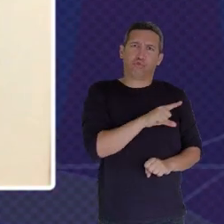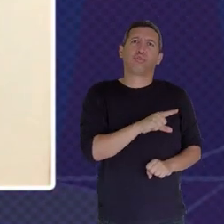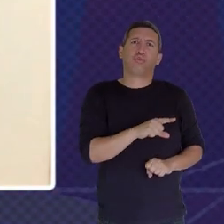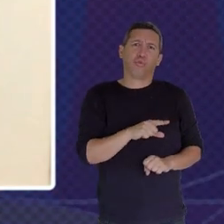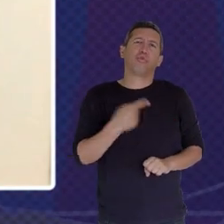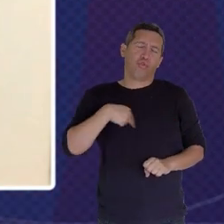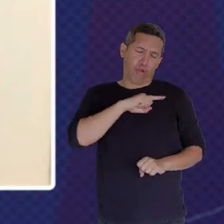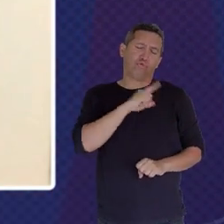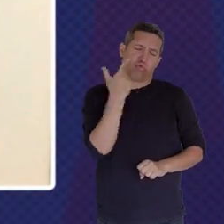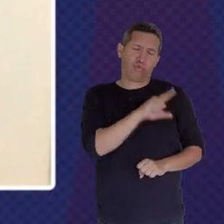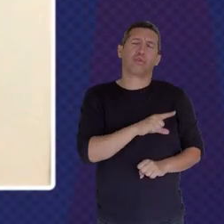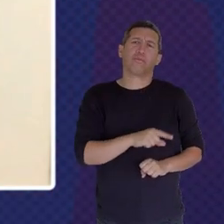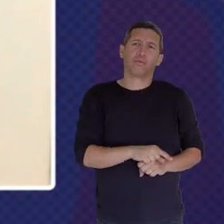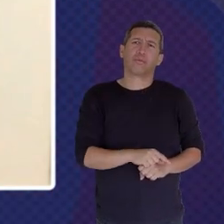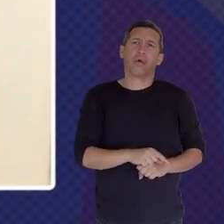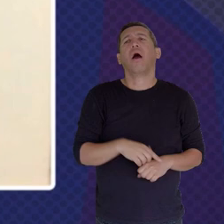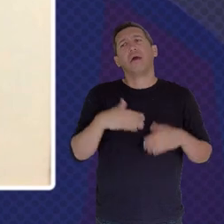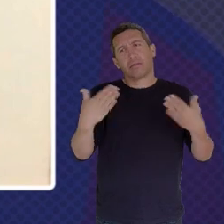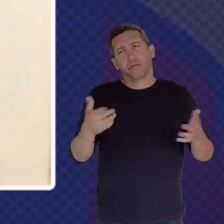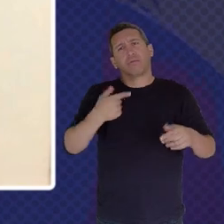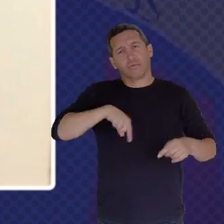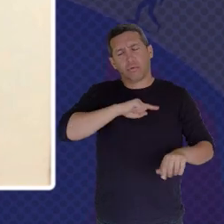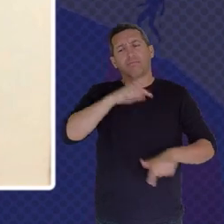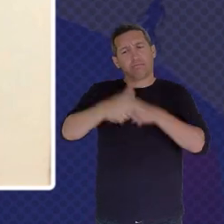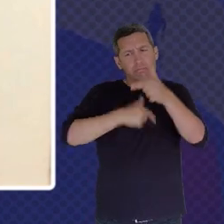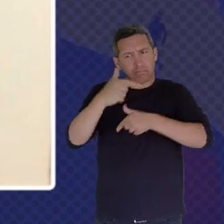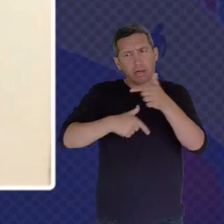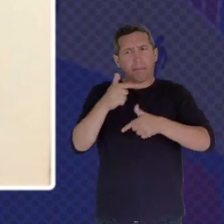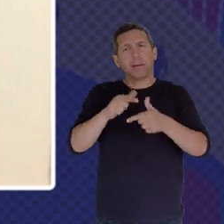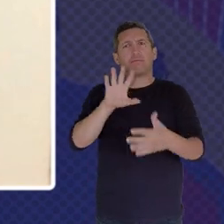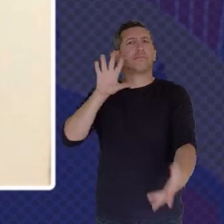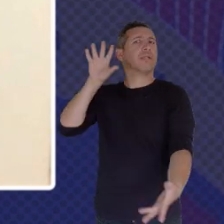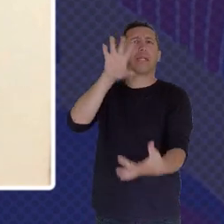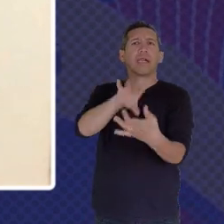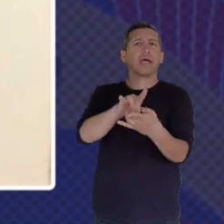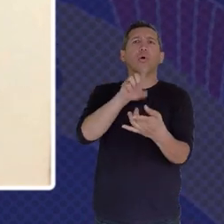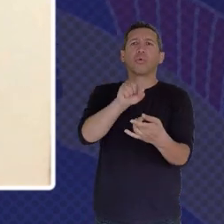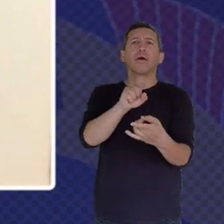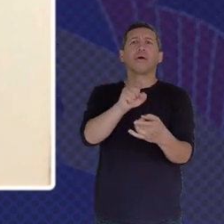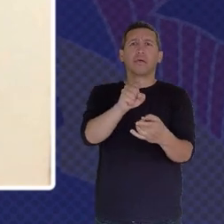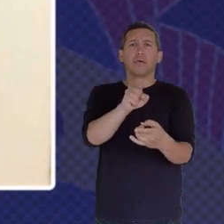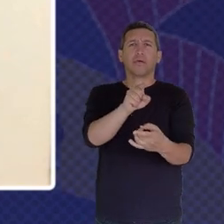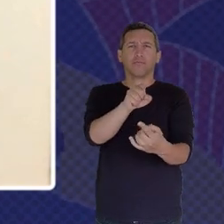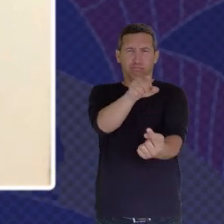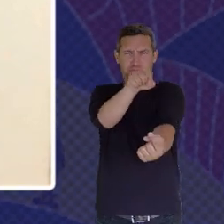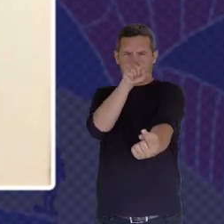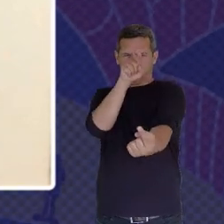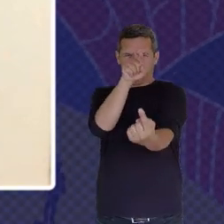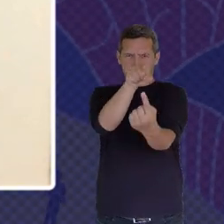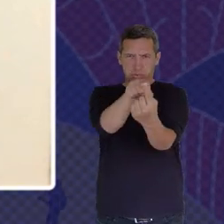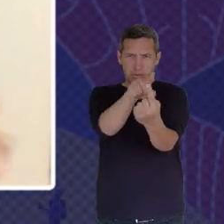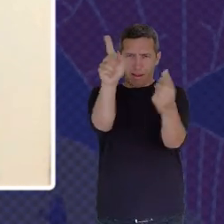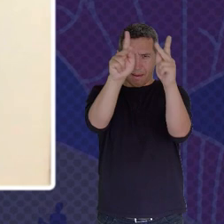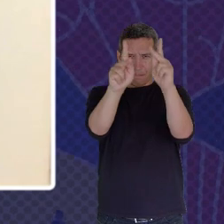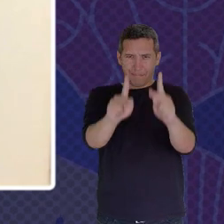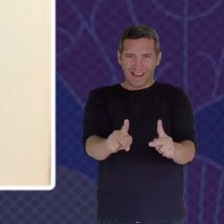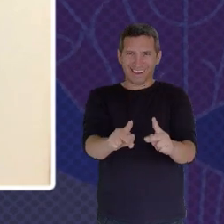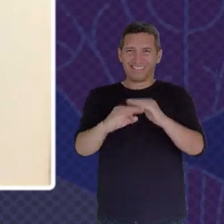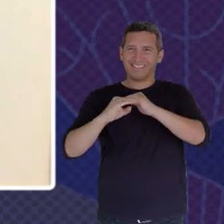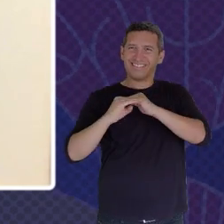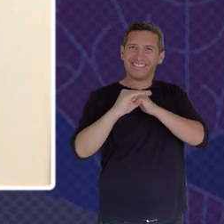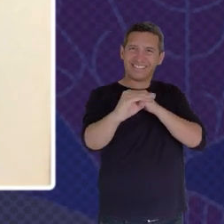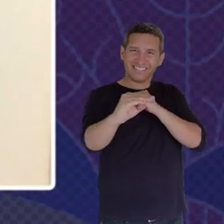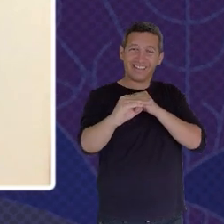We're Working Towards Peace And Stability In Nigeria And That Has Now Led Us To My Final